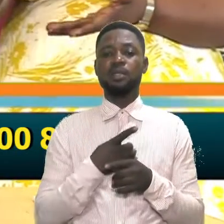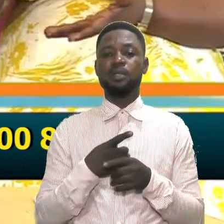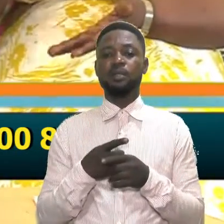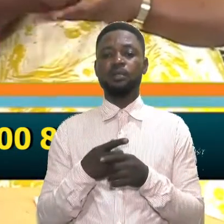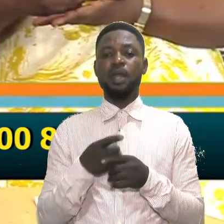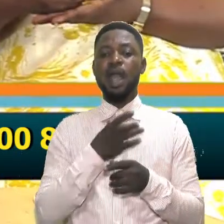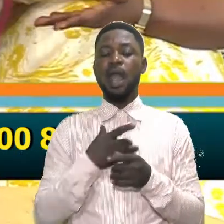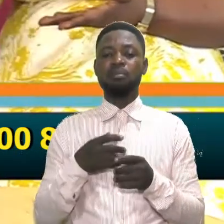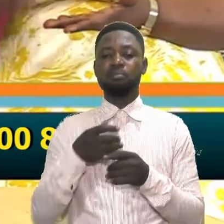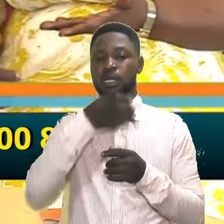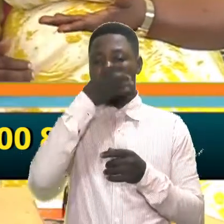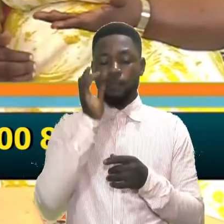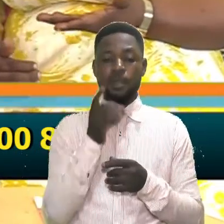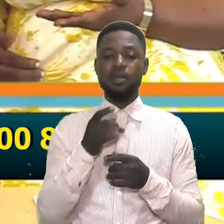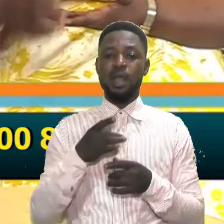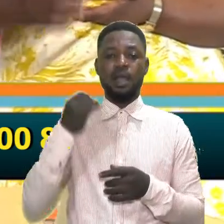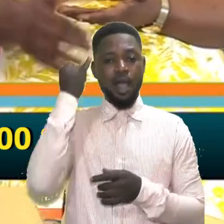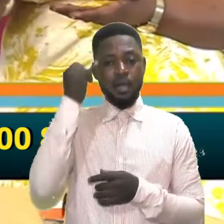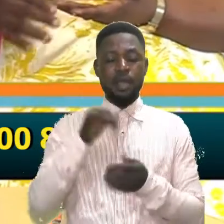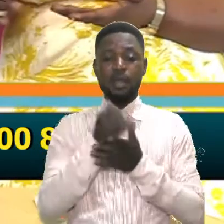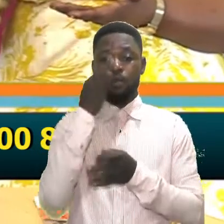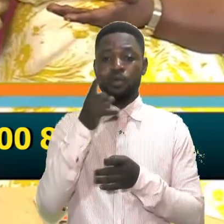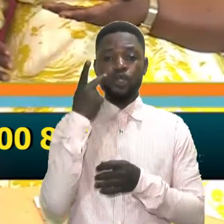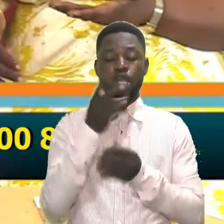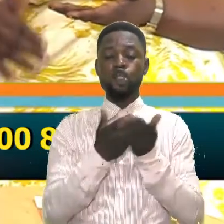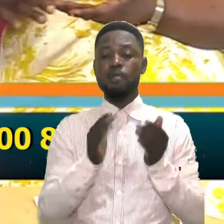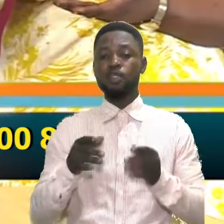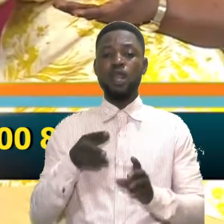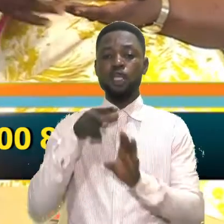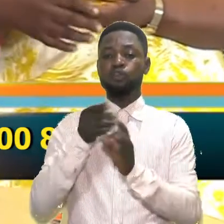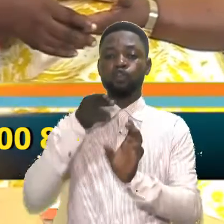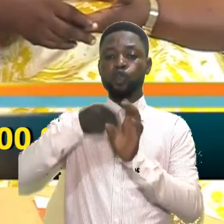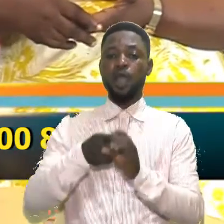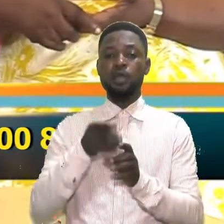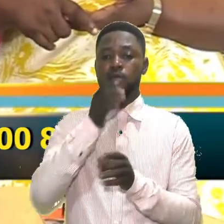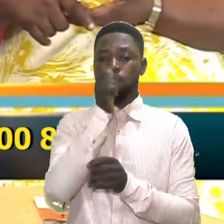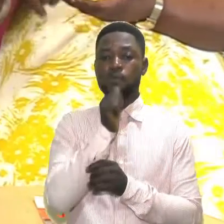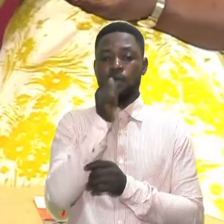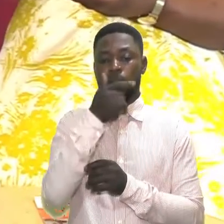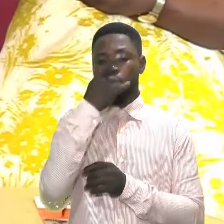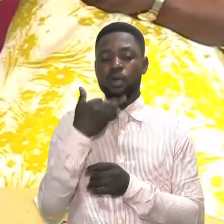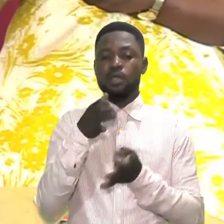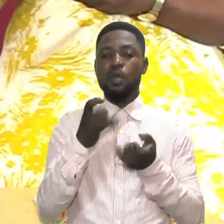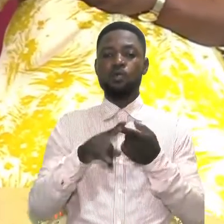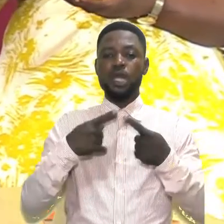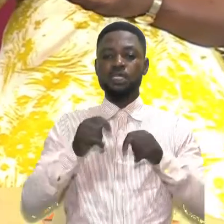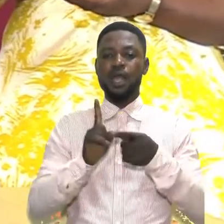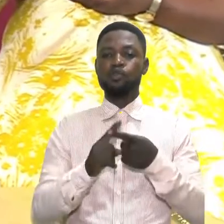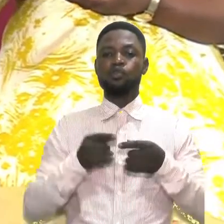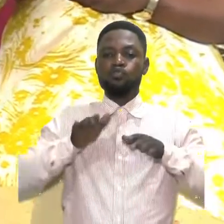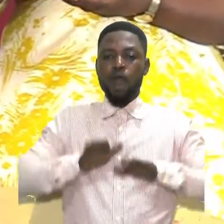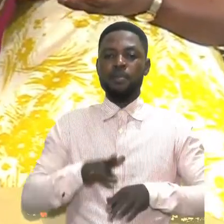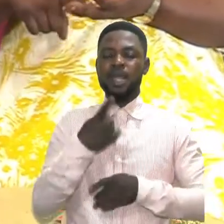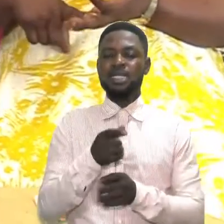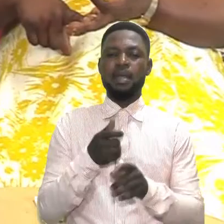behavior, rebellion and criminal tendencies. That is why you see some children joining cult gangs in the universities because they are trying to suppress